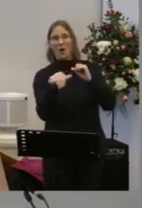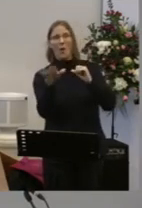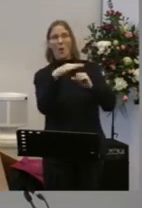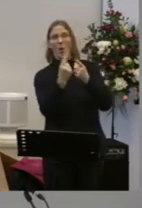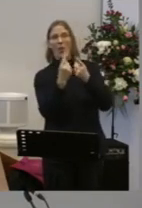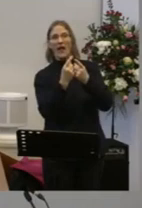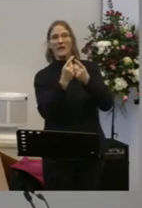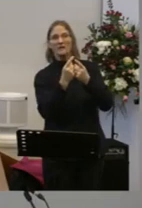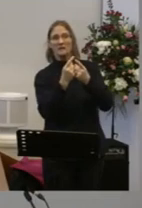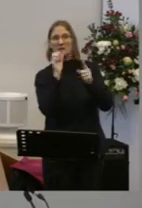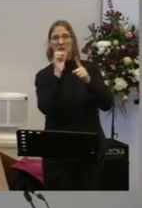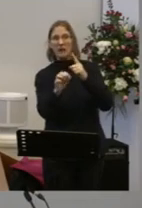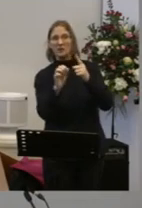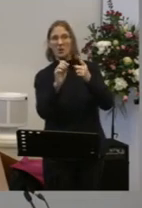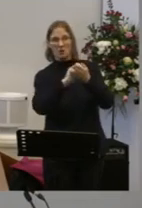gramophone